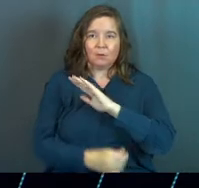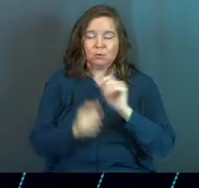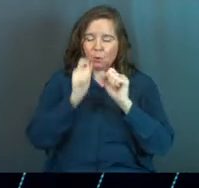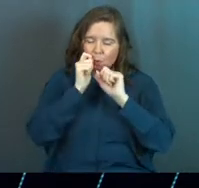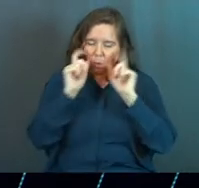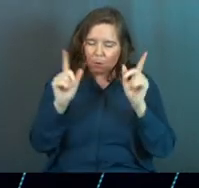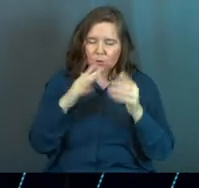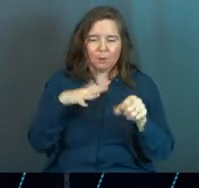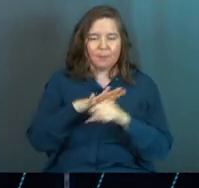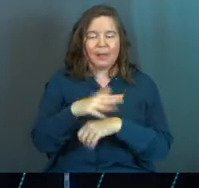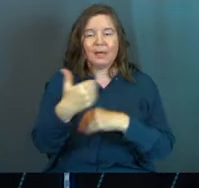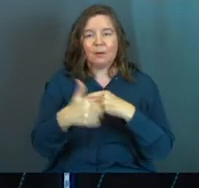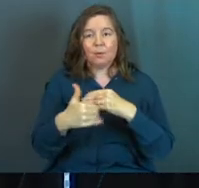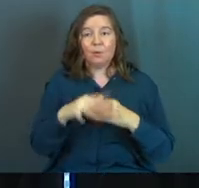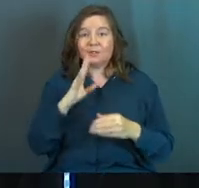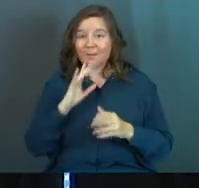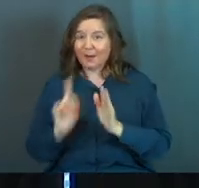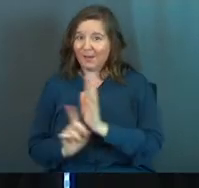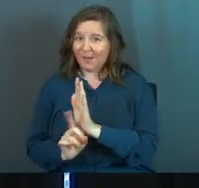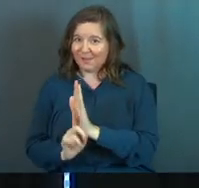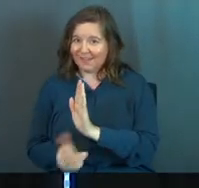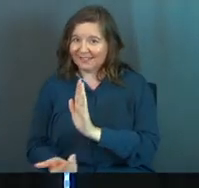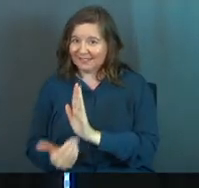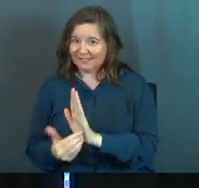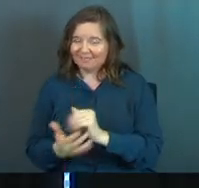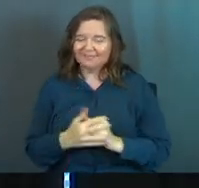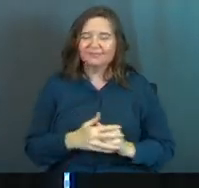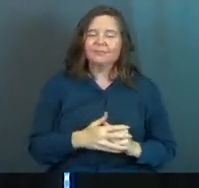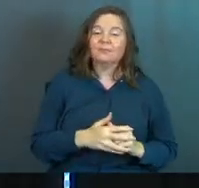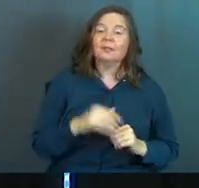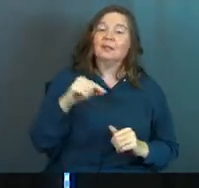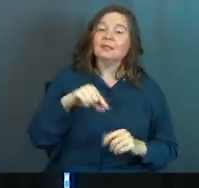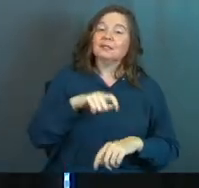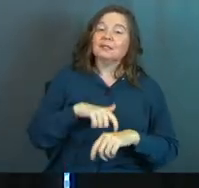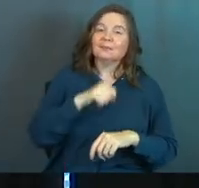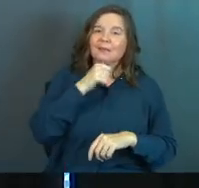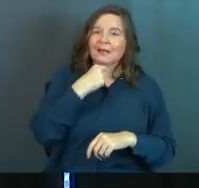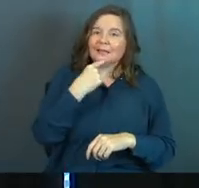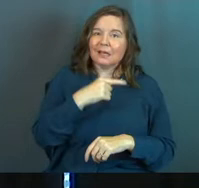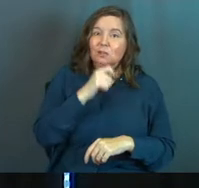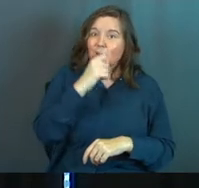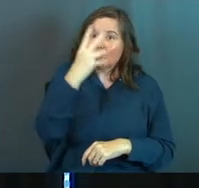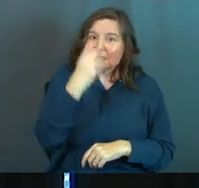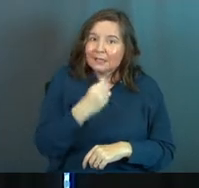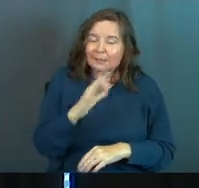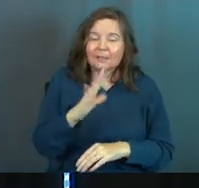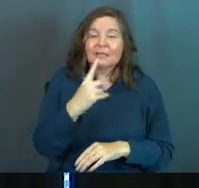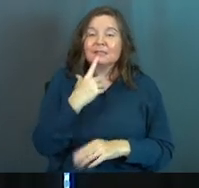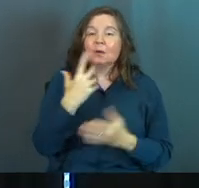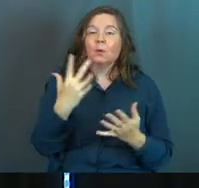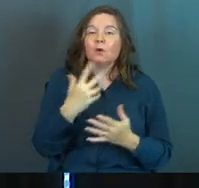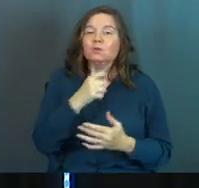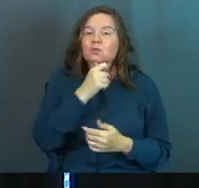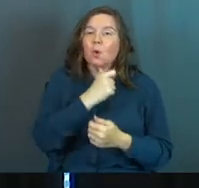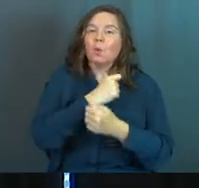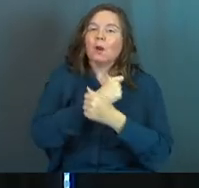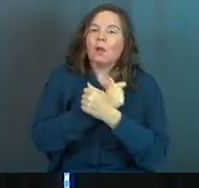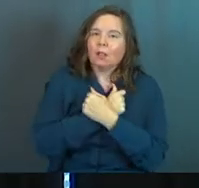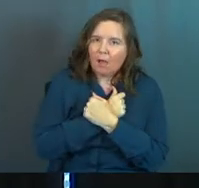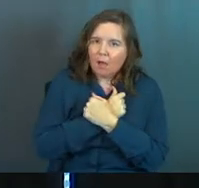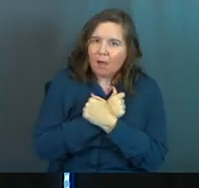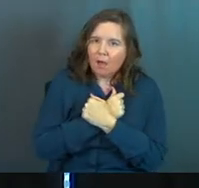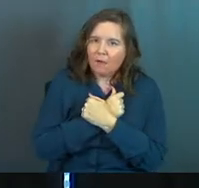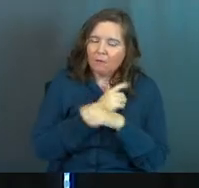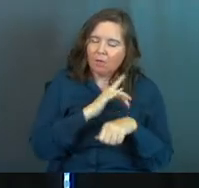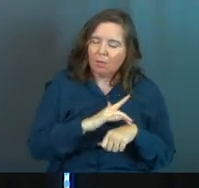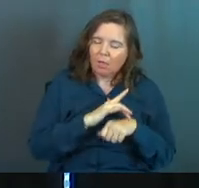will have plenty of bread. We're talking about alarm clocks again. All right? And this time it's not saying don't sleep. It's saying what? It's saying don't love